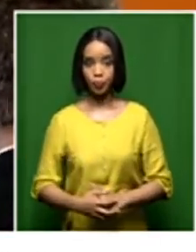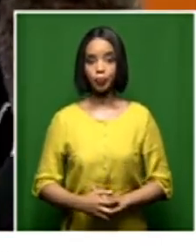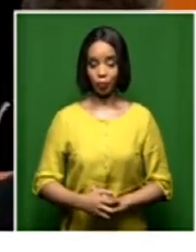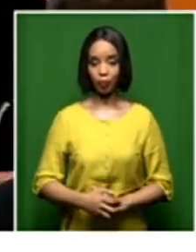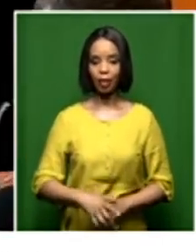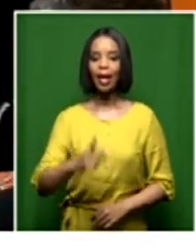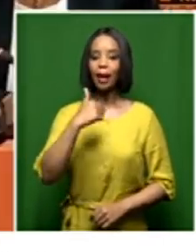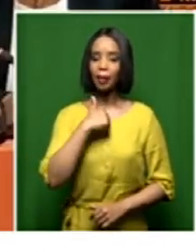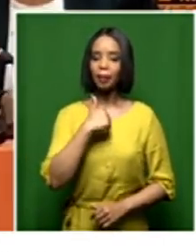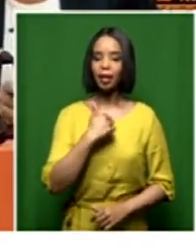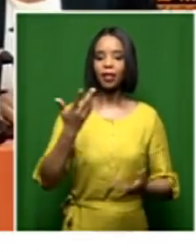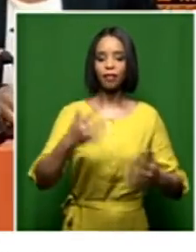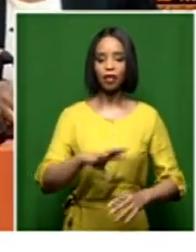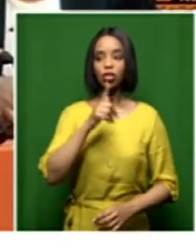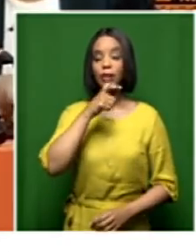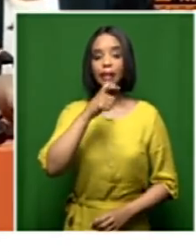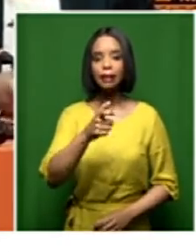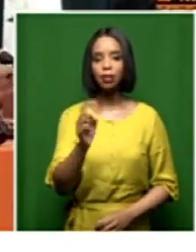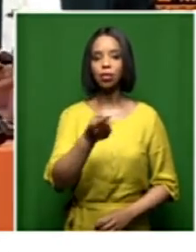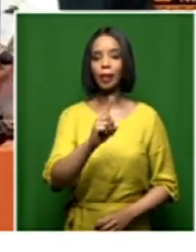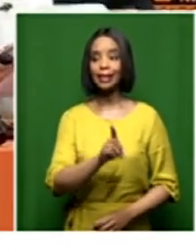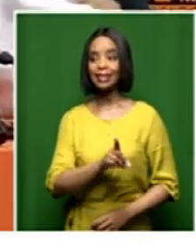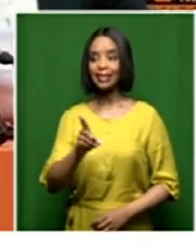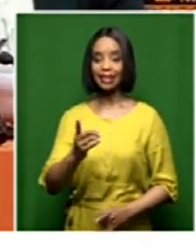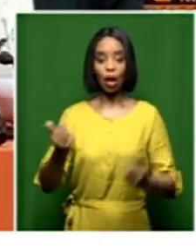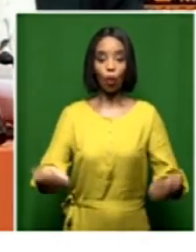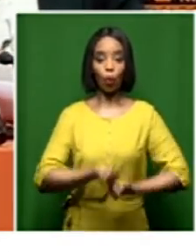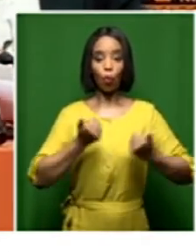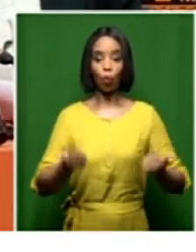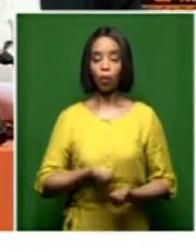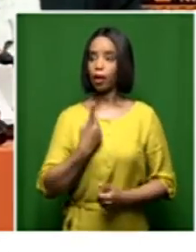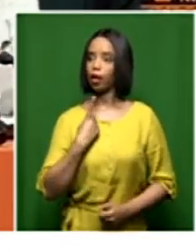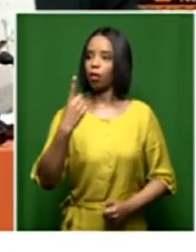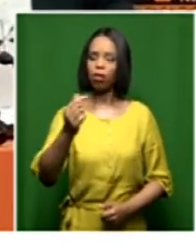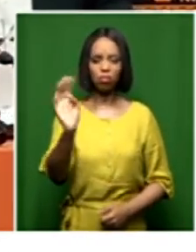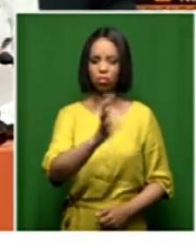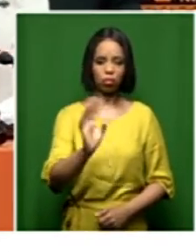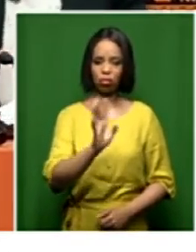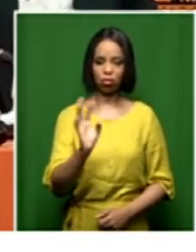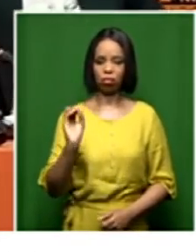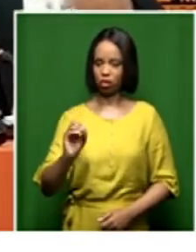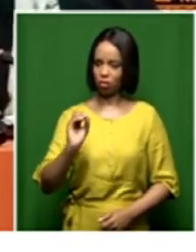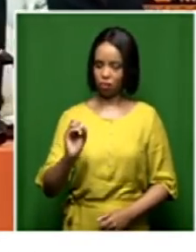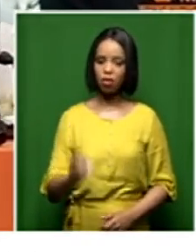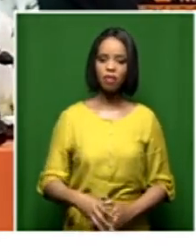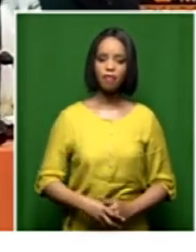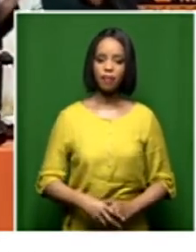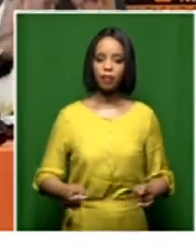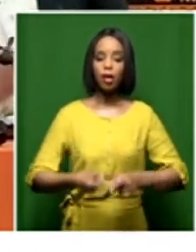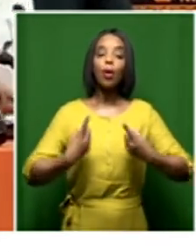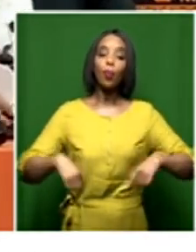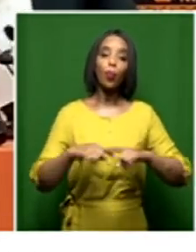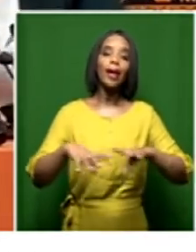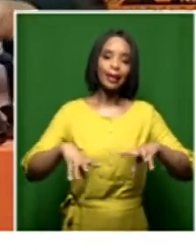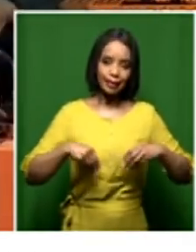not walked away. She's still there. And we accept that she is not